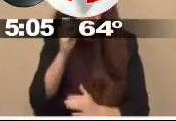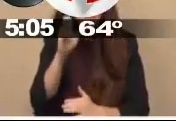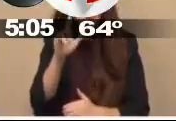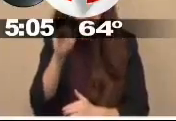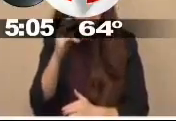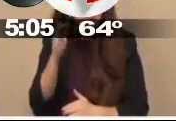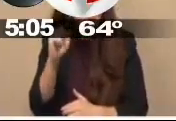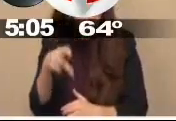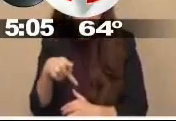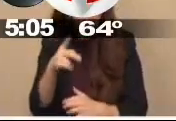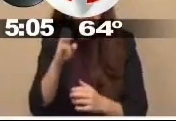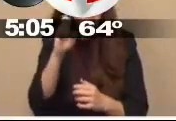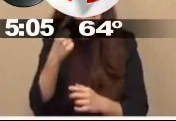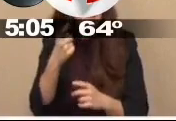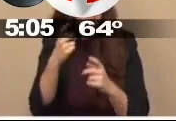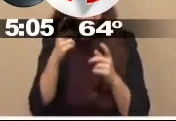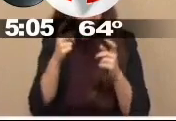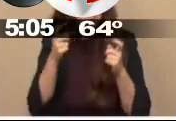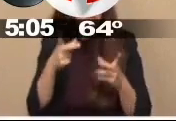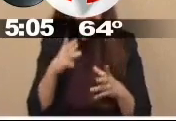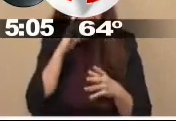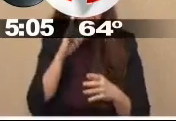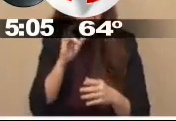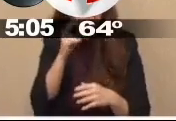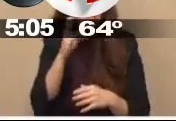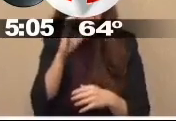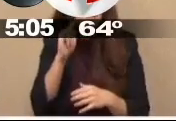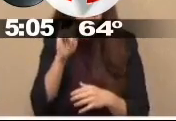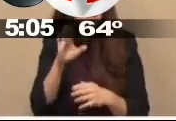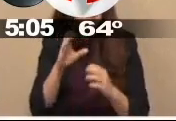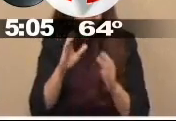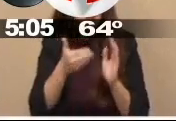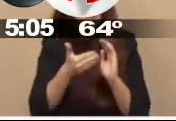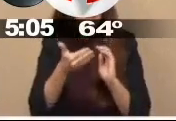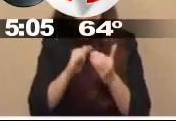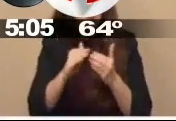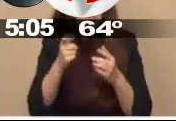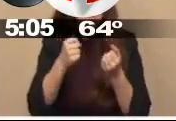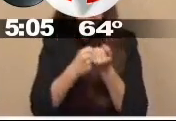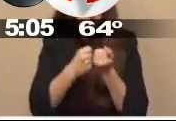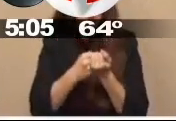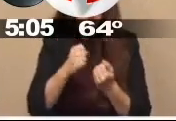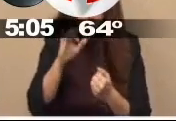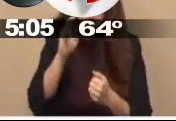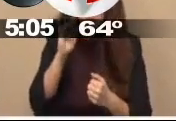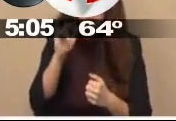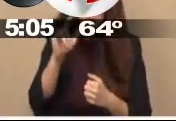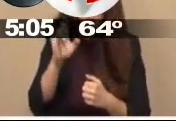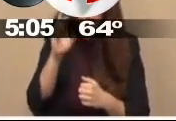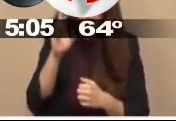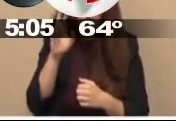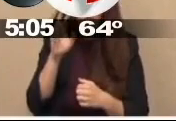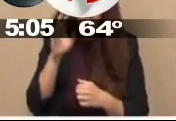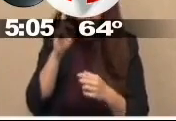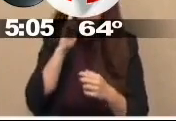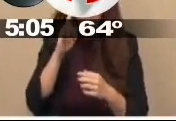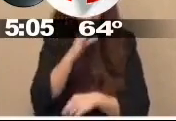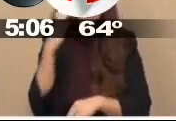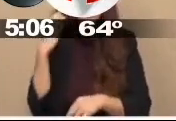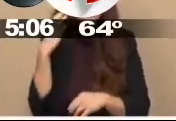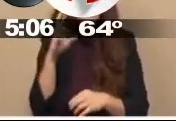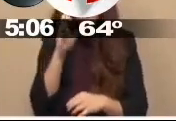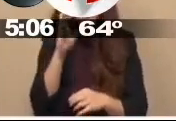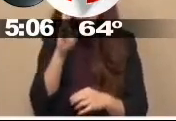Bishop, El Paso County Executive Director of Justice and Community Support. Nicole Farini, City of El Paso Chief Resilience